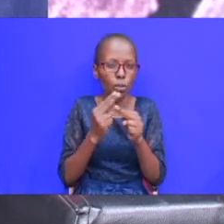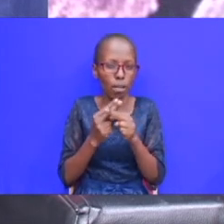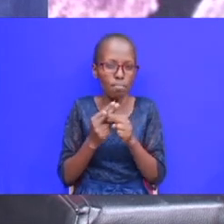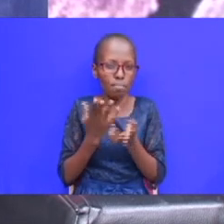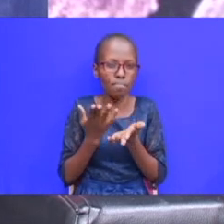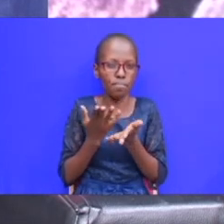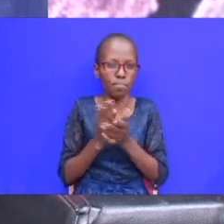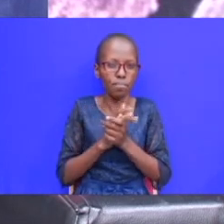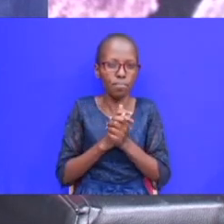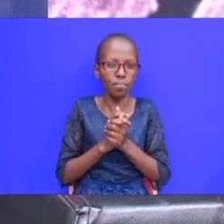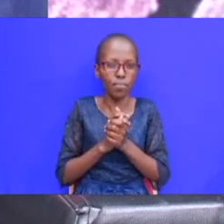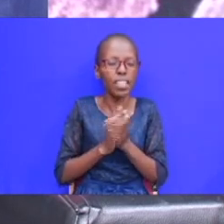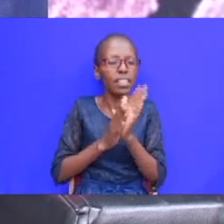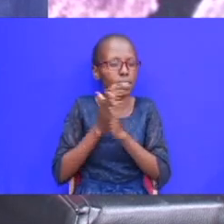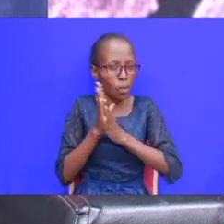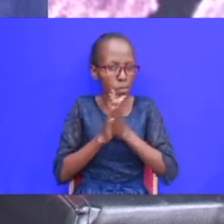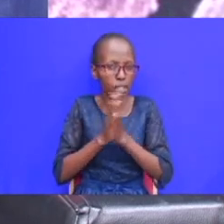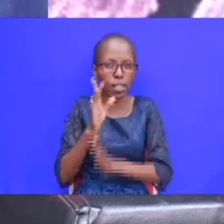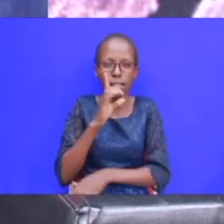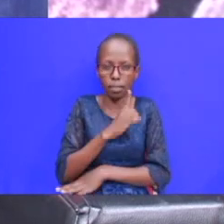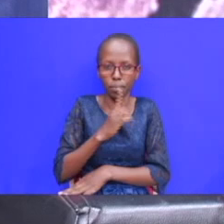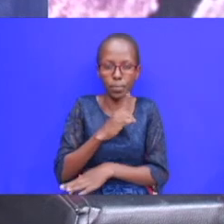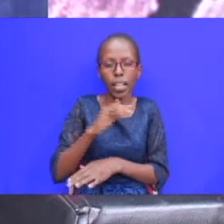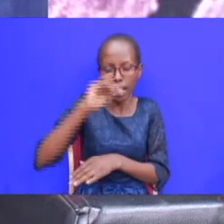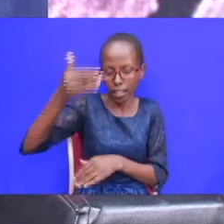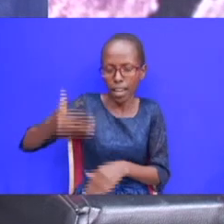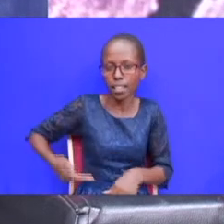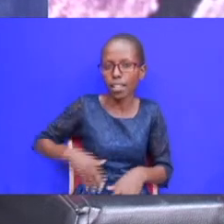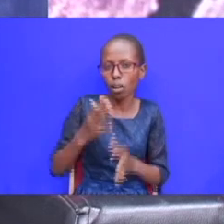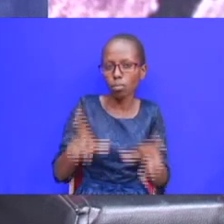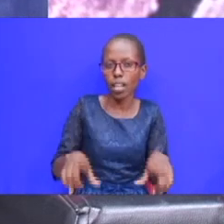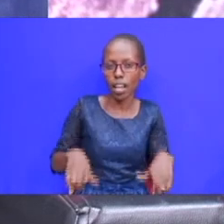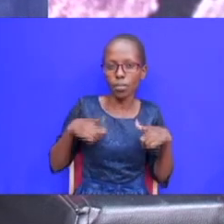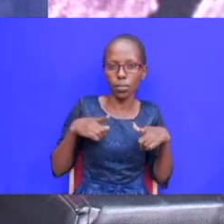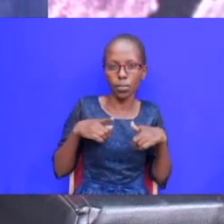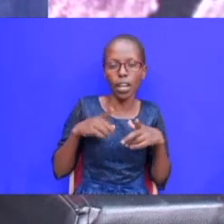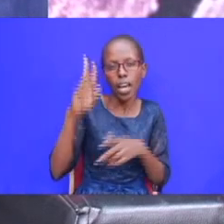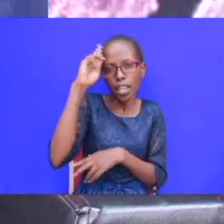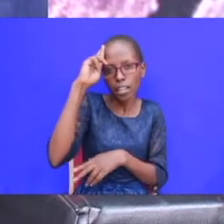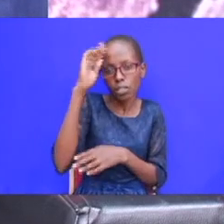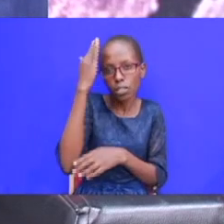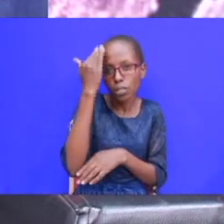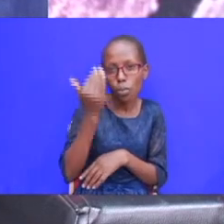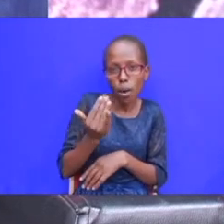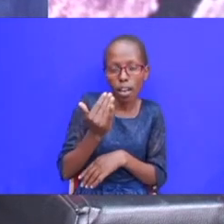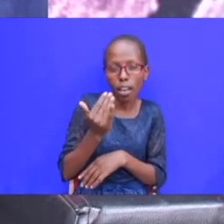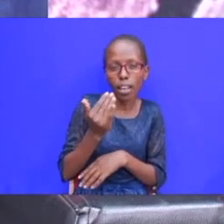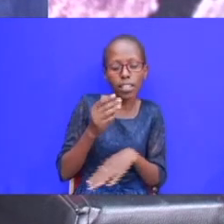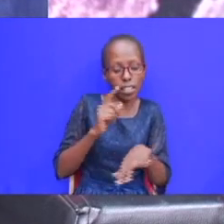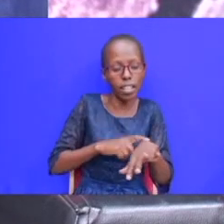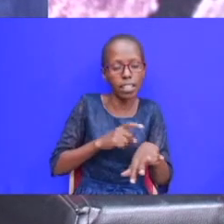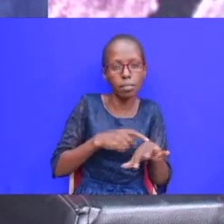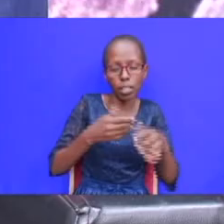um interesting interesting in jacob's life and the reason is because this is a time when he